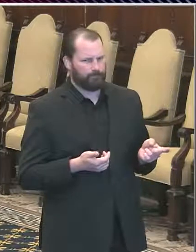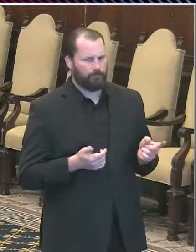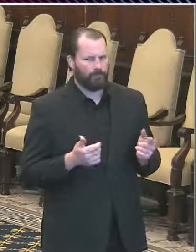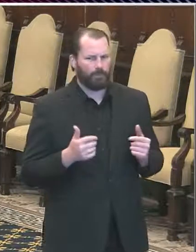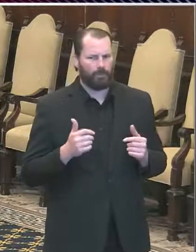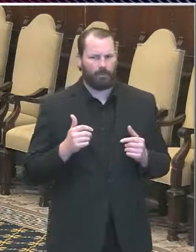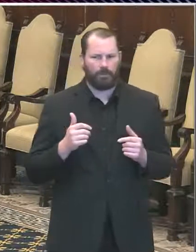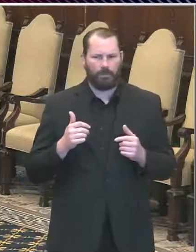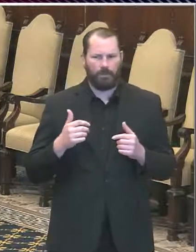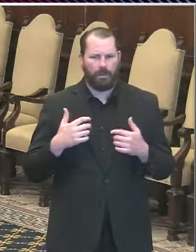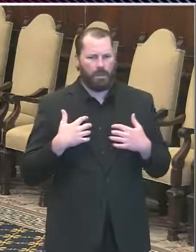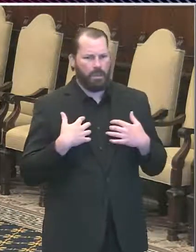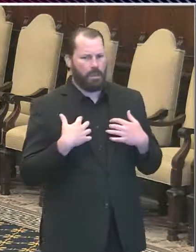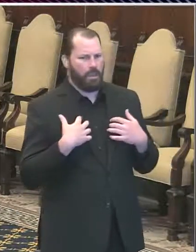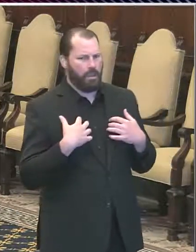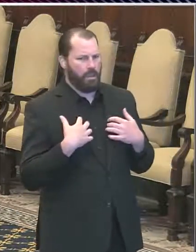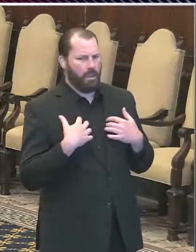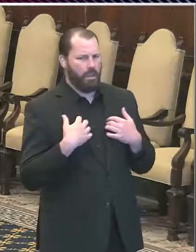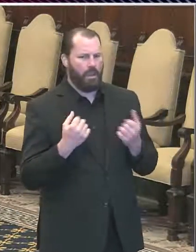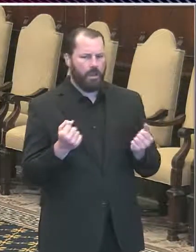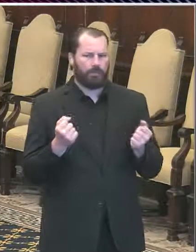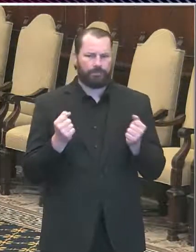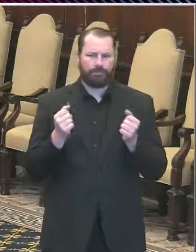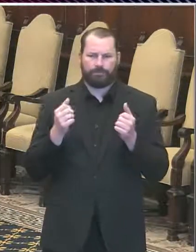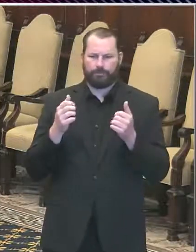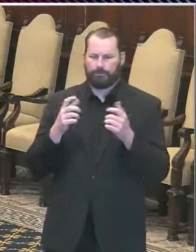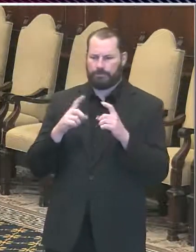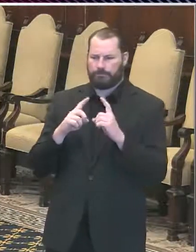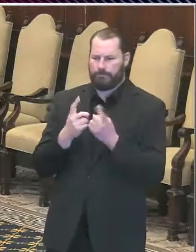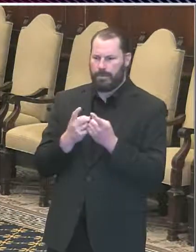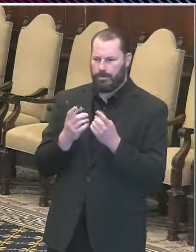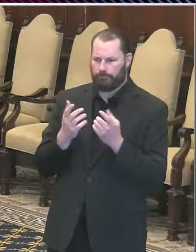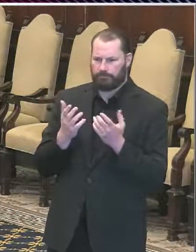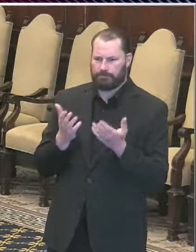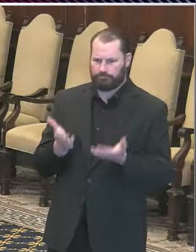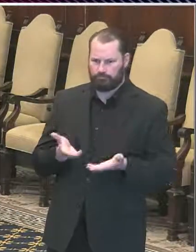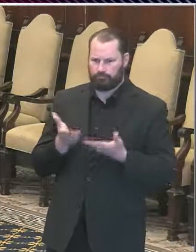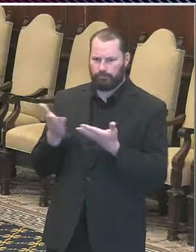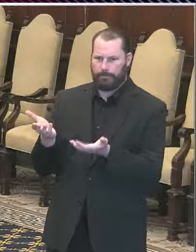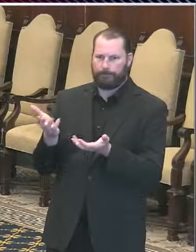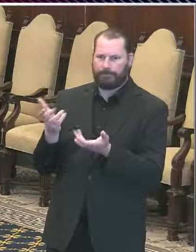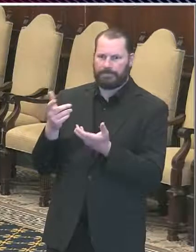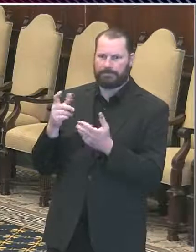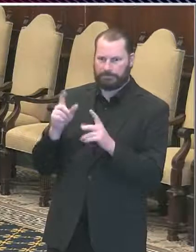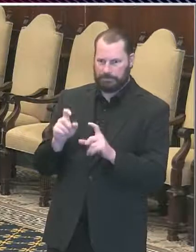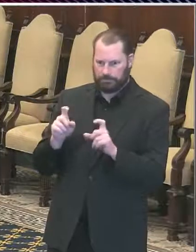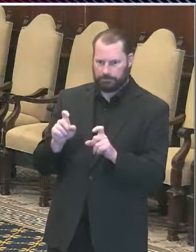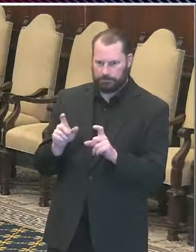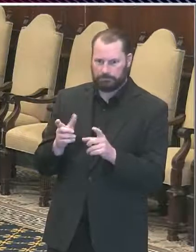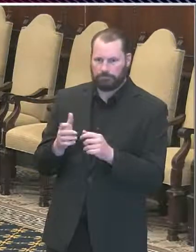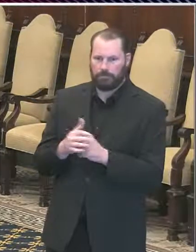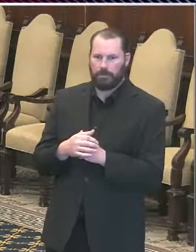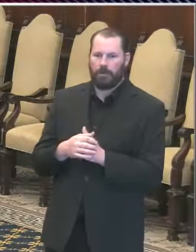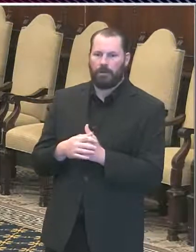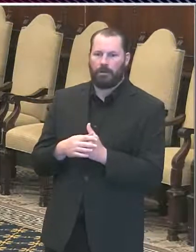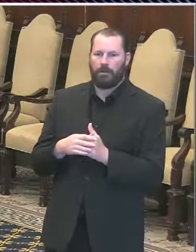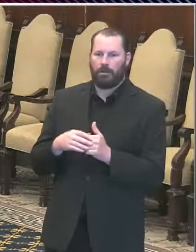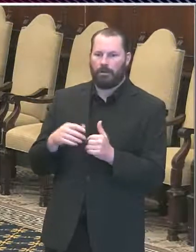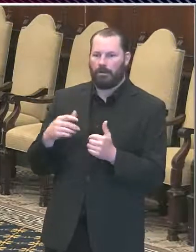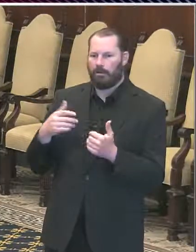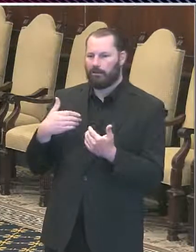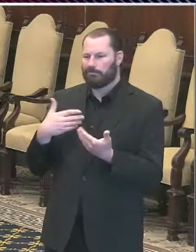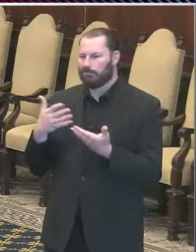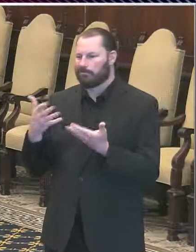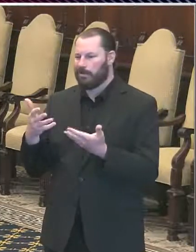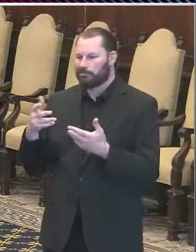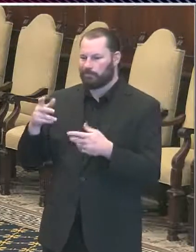broaden this recommendation for testing to say, that was last week, that people in congregate settings that we would recommend or